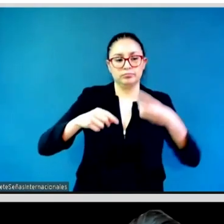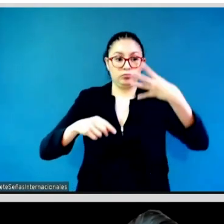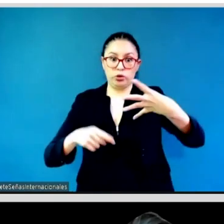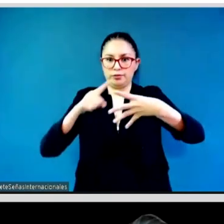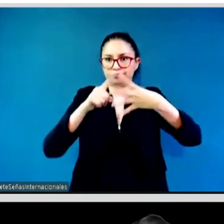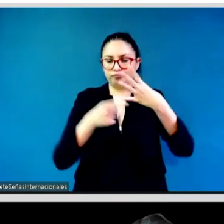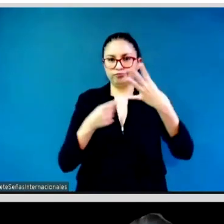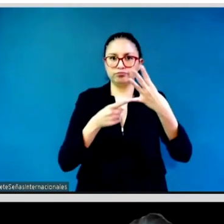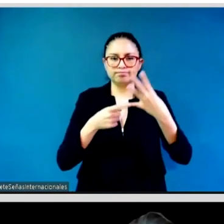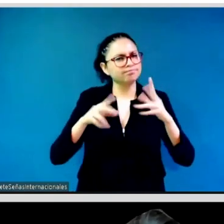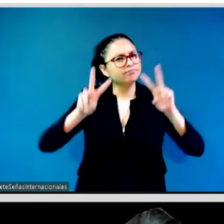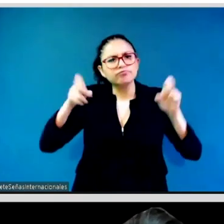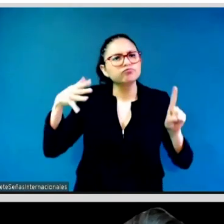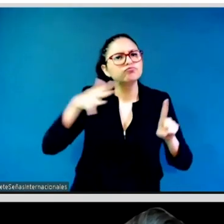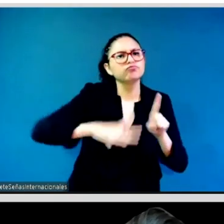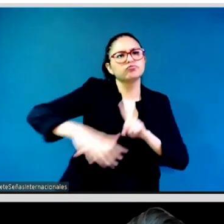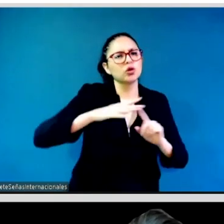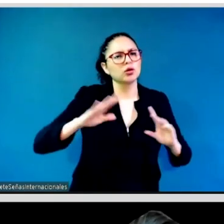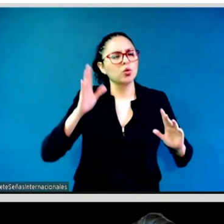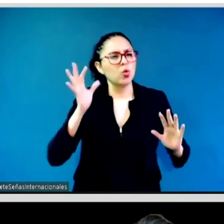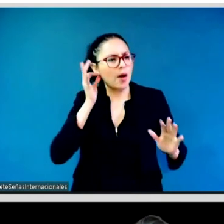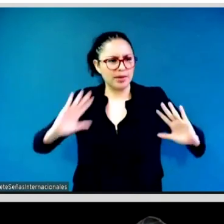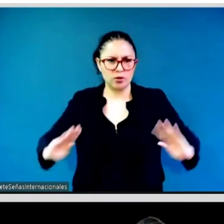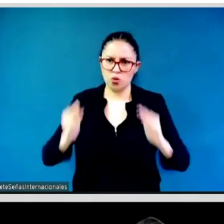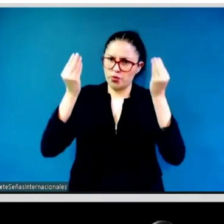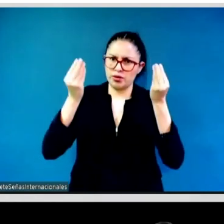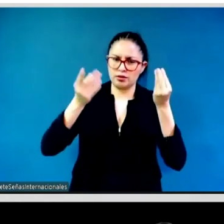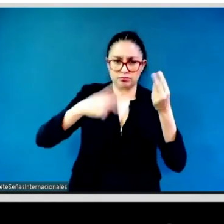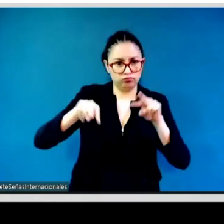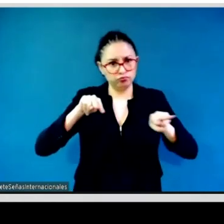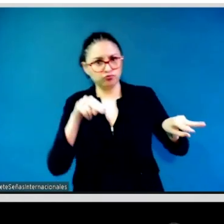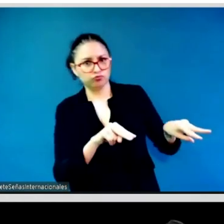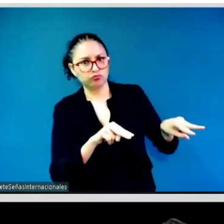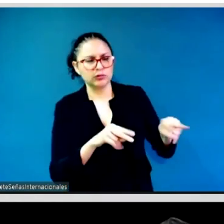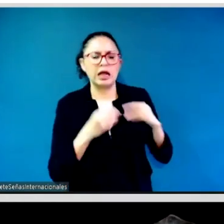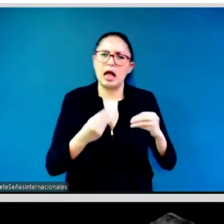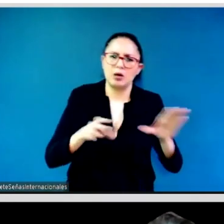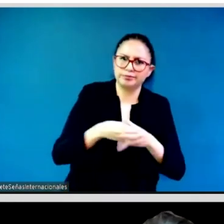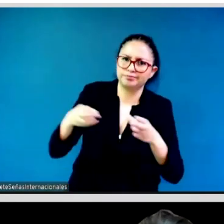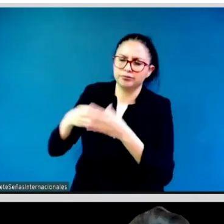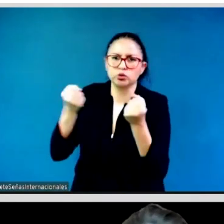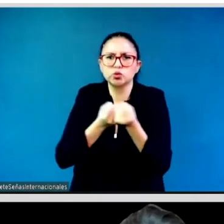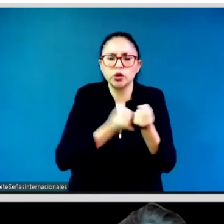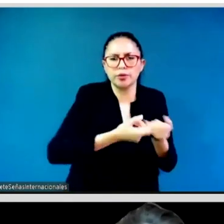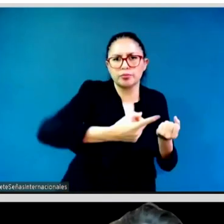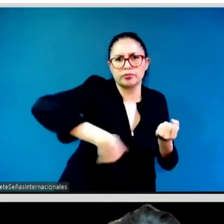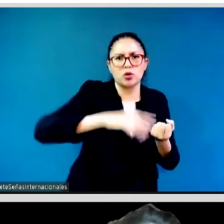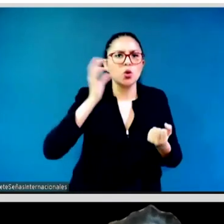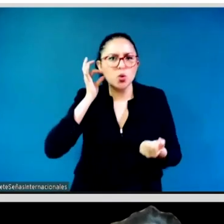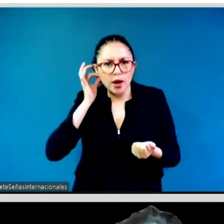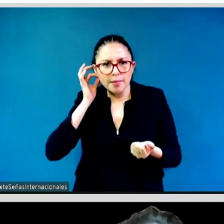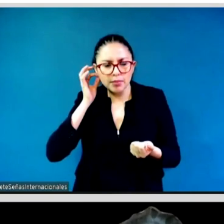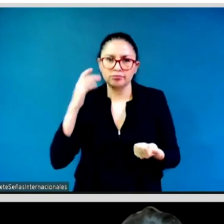organizing, putting them in leadership and the different tactics we have for that. But also to say, I think